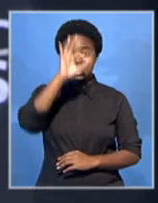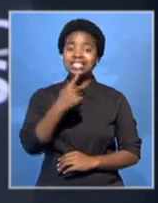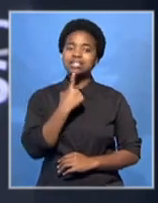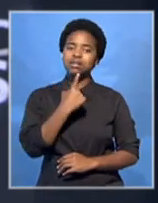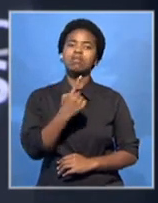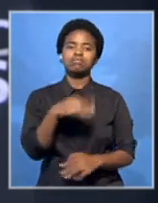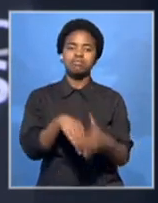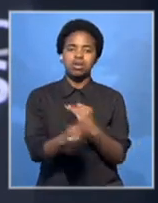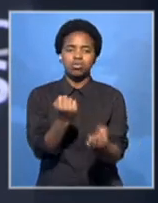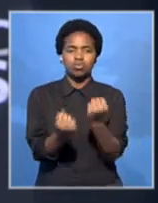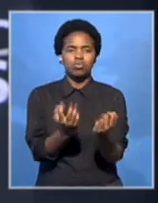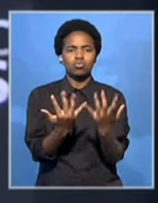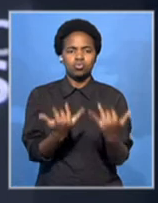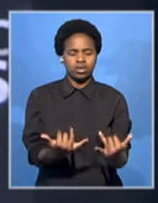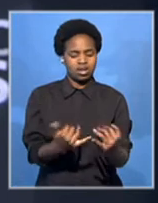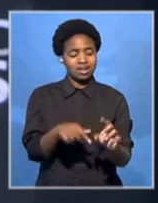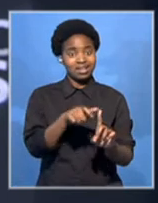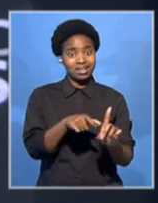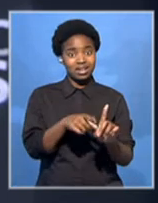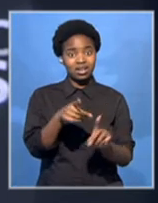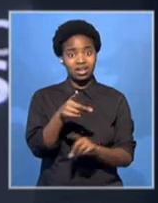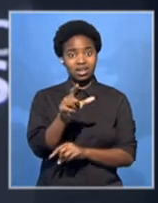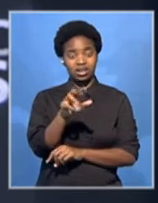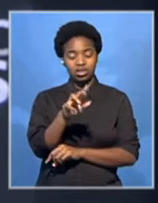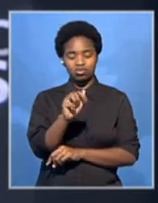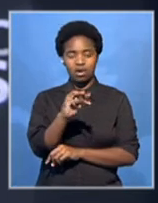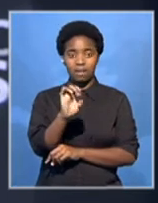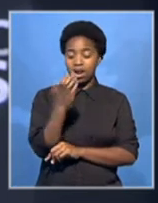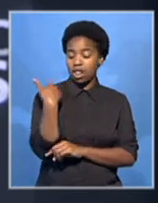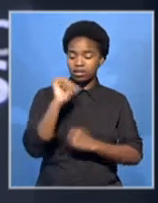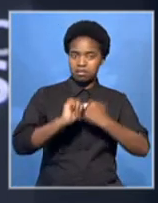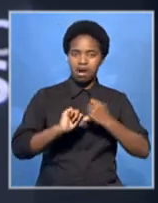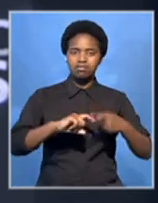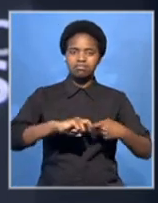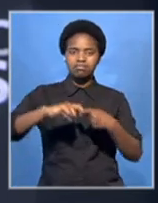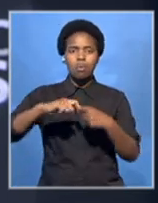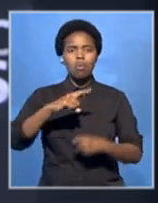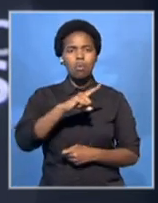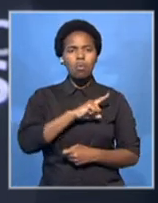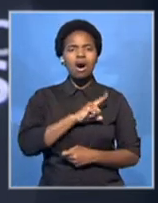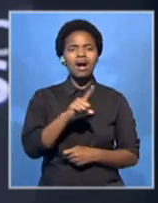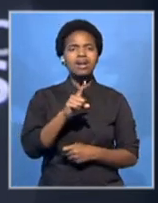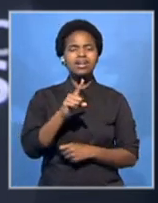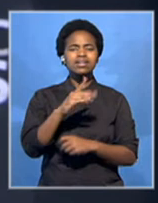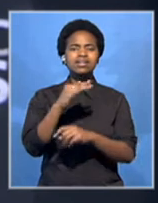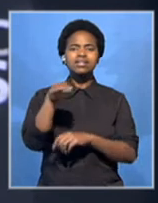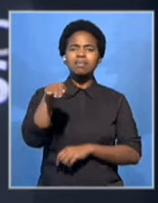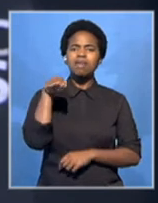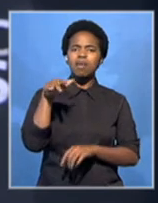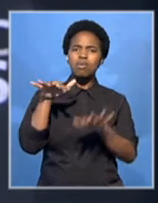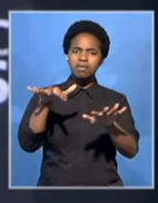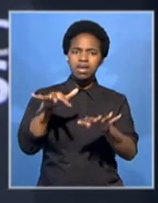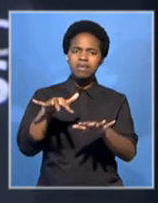an urgent application to overturn the suspension. Dramat was suspended last month for the alleged rendering of Zimbabwean suspects in